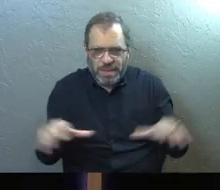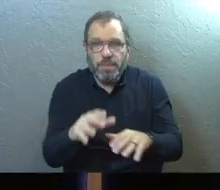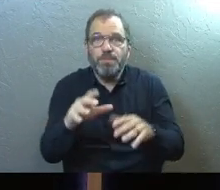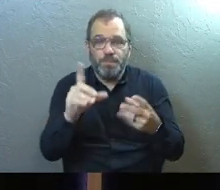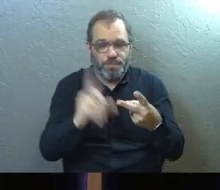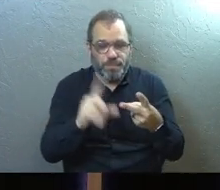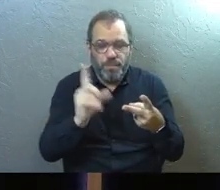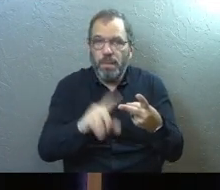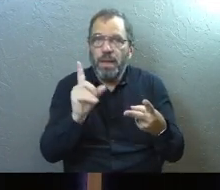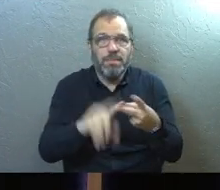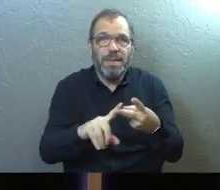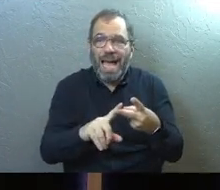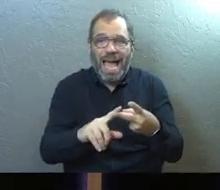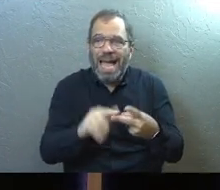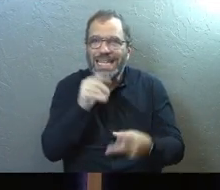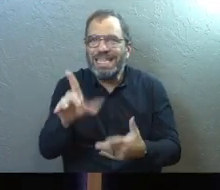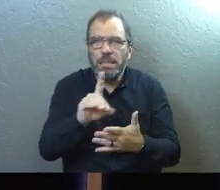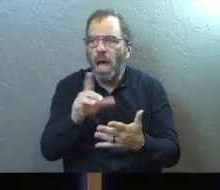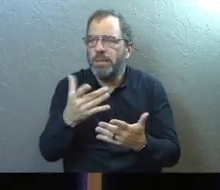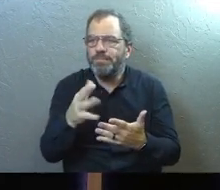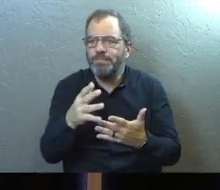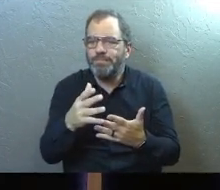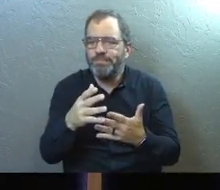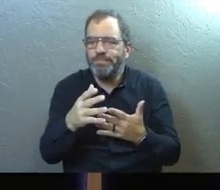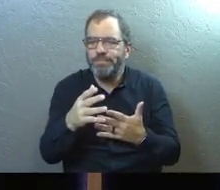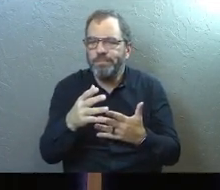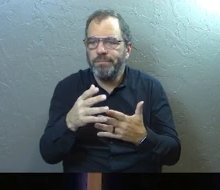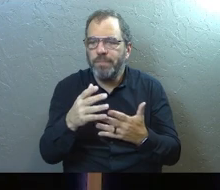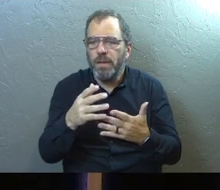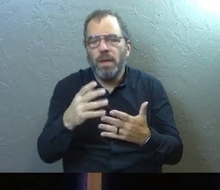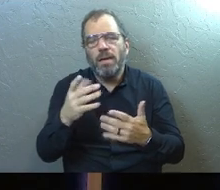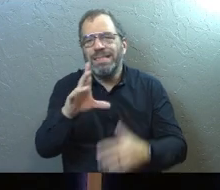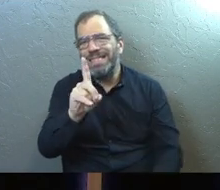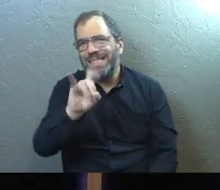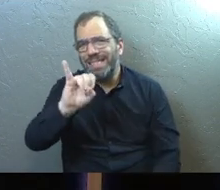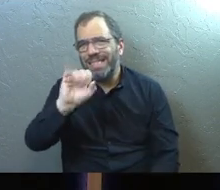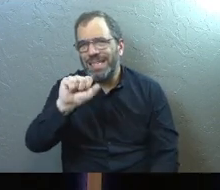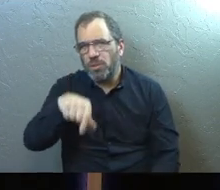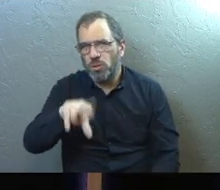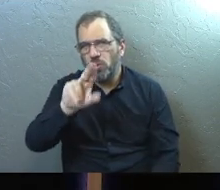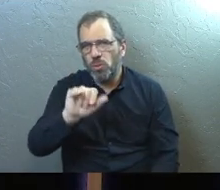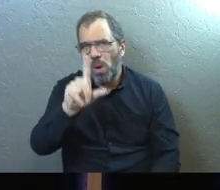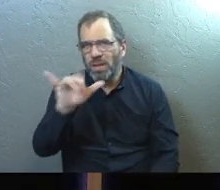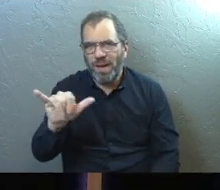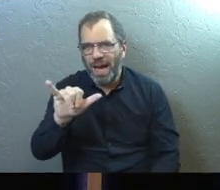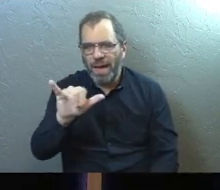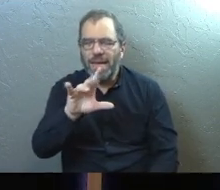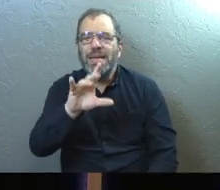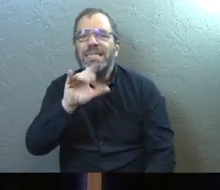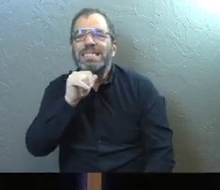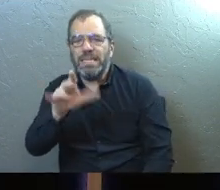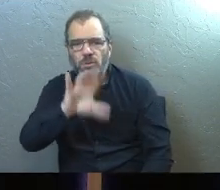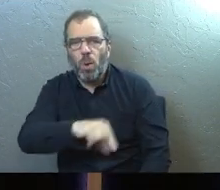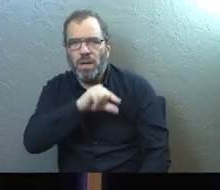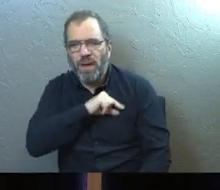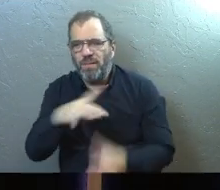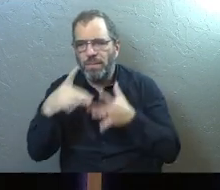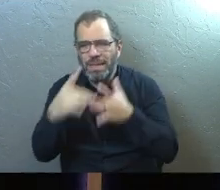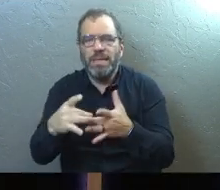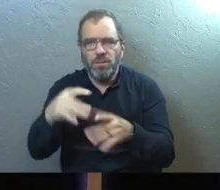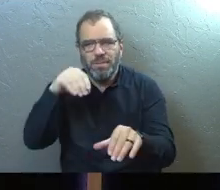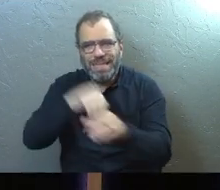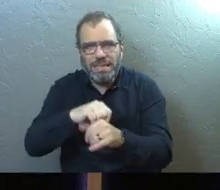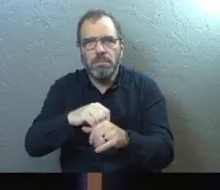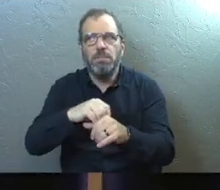with. Also, it did not disqualify them. Their struggle did not disqualify them from great leadership in the